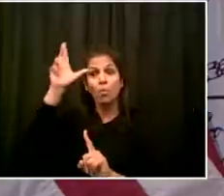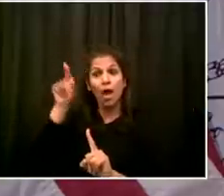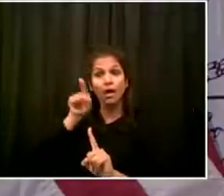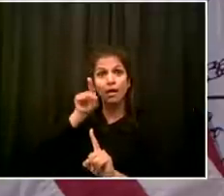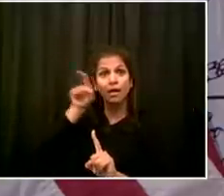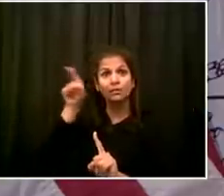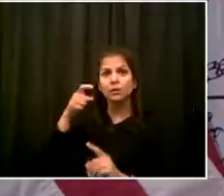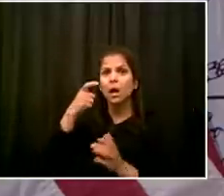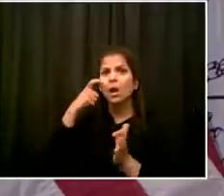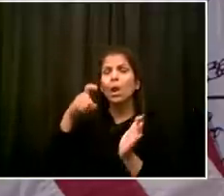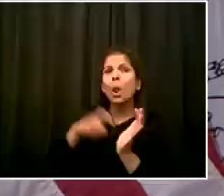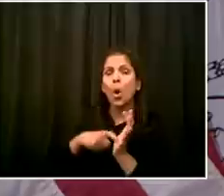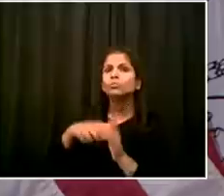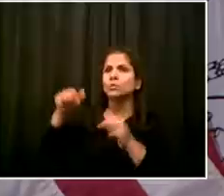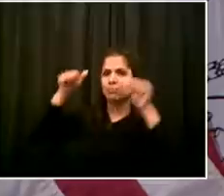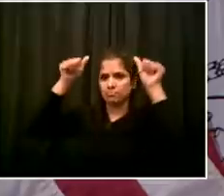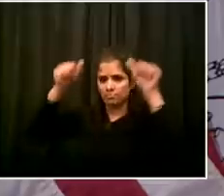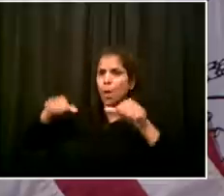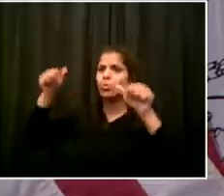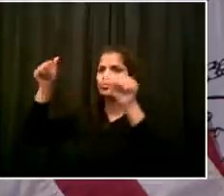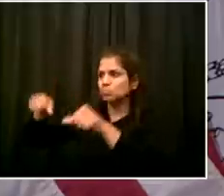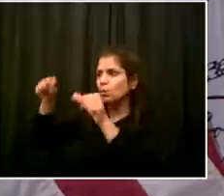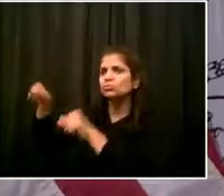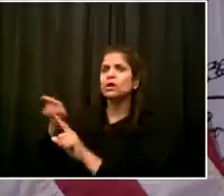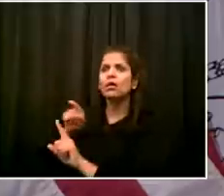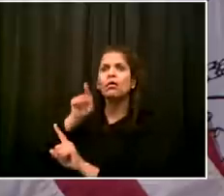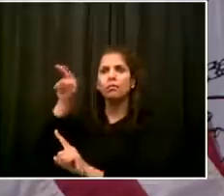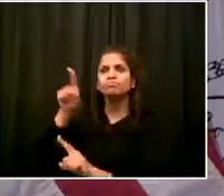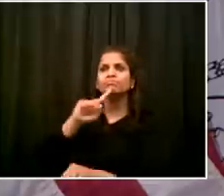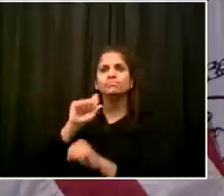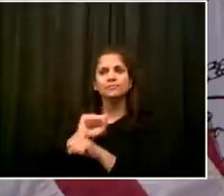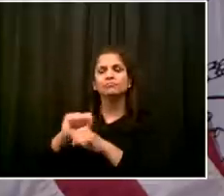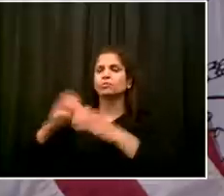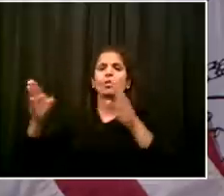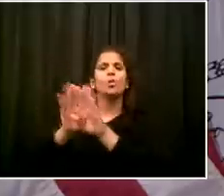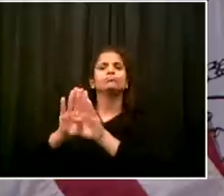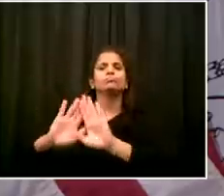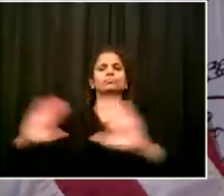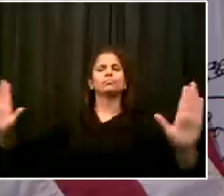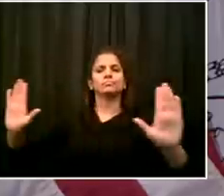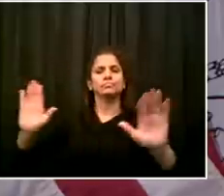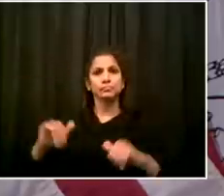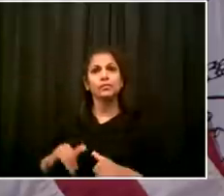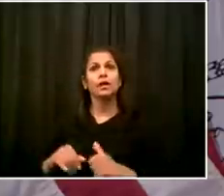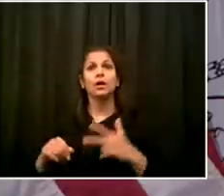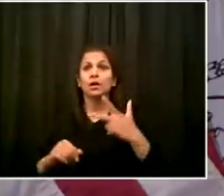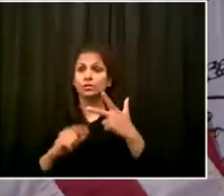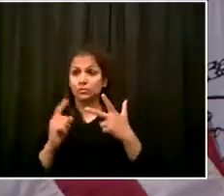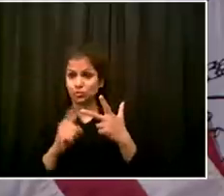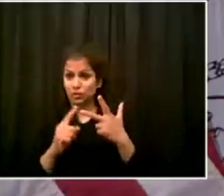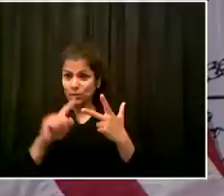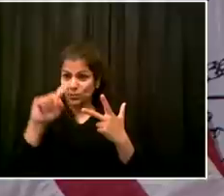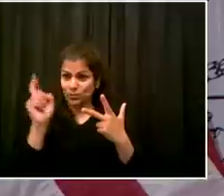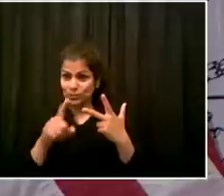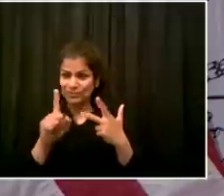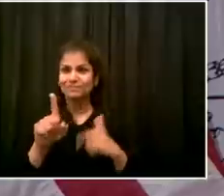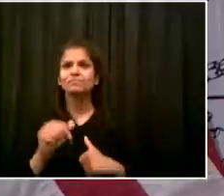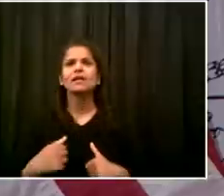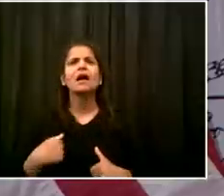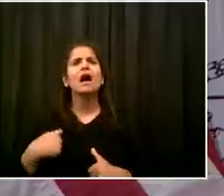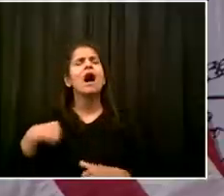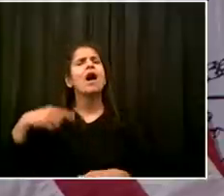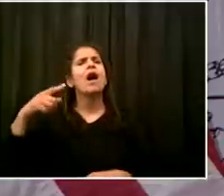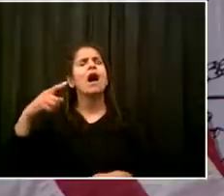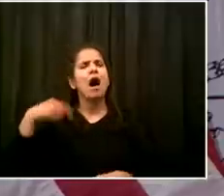safe use of public space during COVID-19. I'm just wondering what you know about that, and if he's going to join you for a briefing before the weekend to